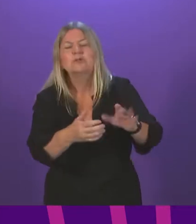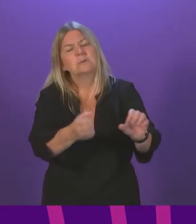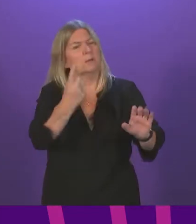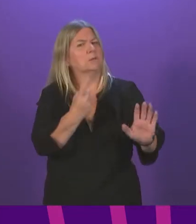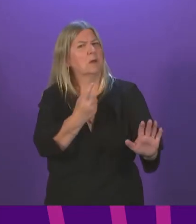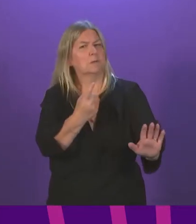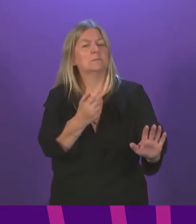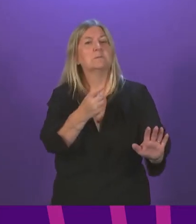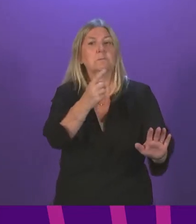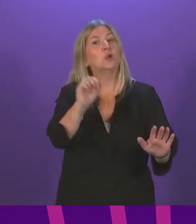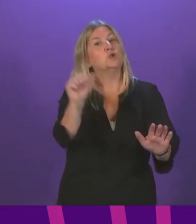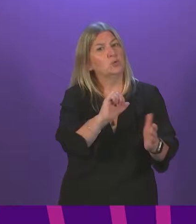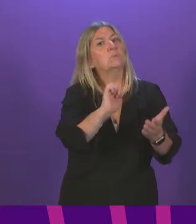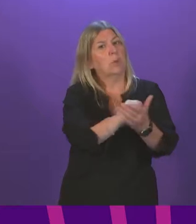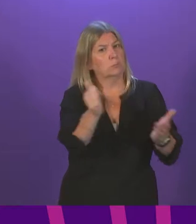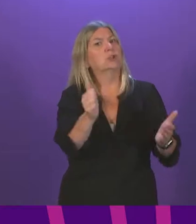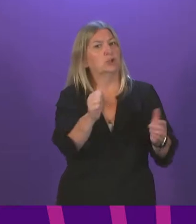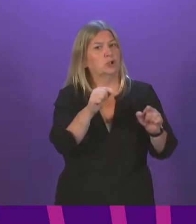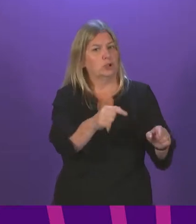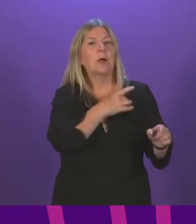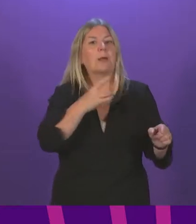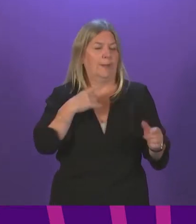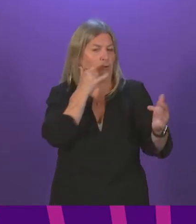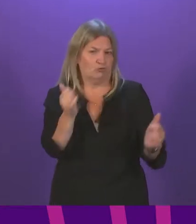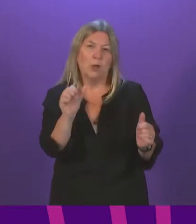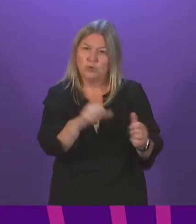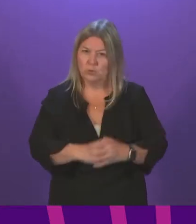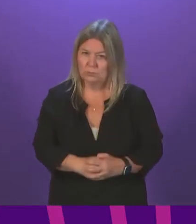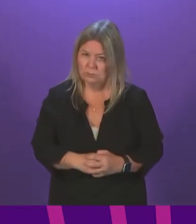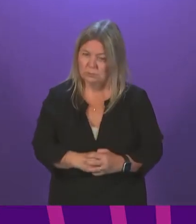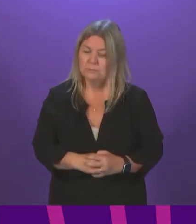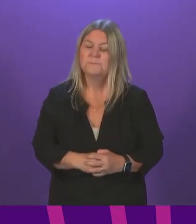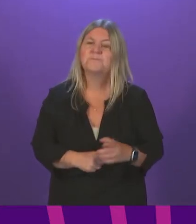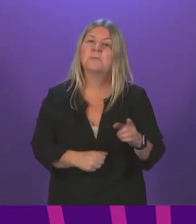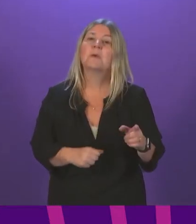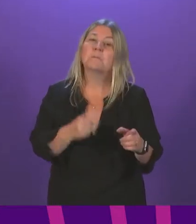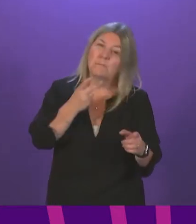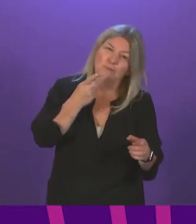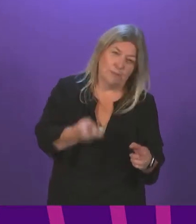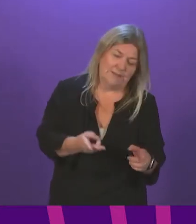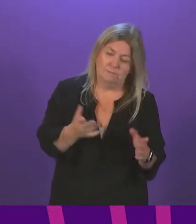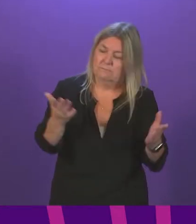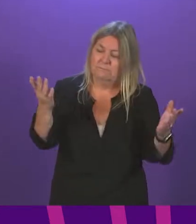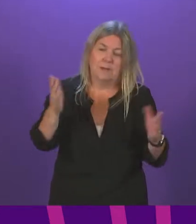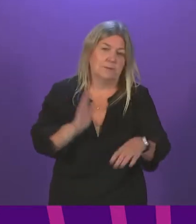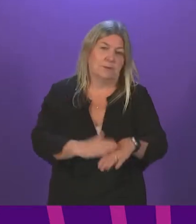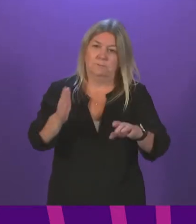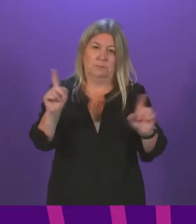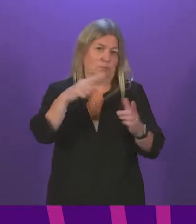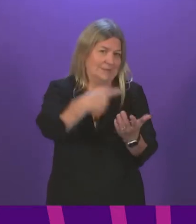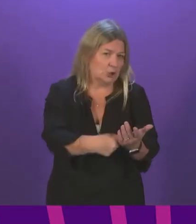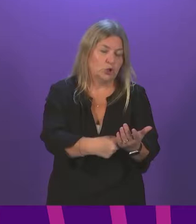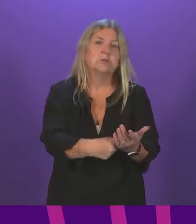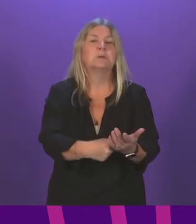published the results of the COV-Boost trial and the clinical trials underway. What I would do is reiterate, regardless of this decision,